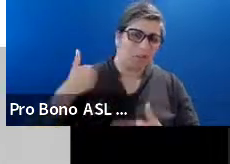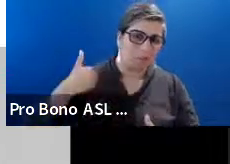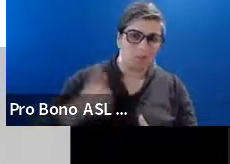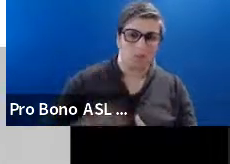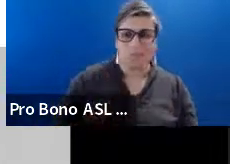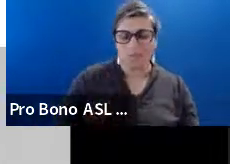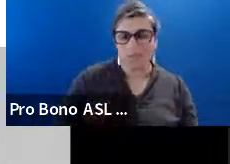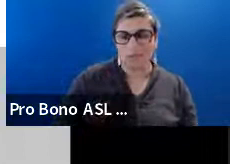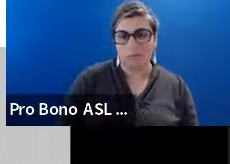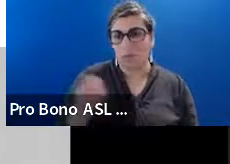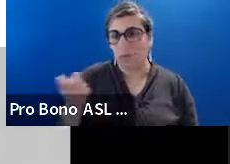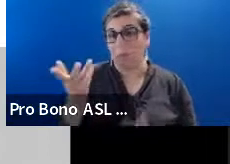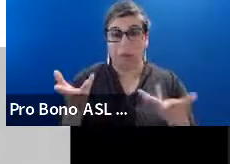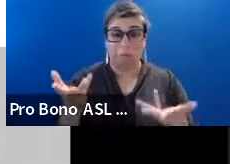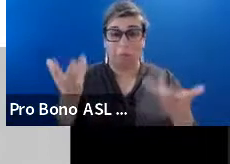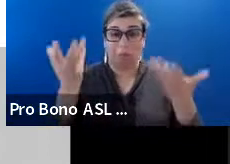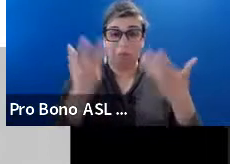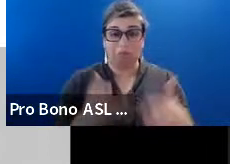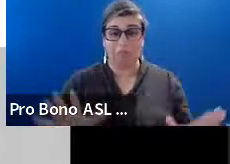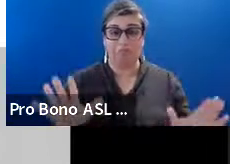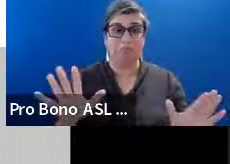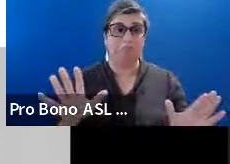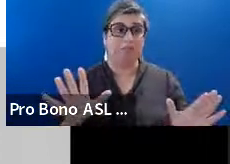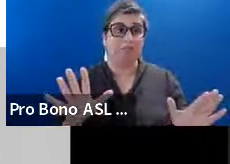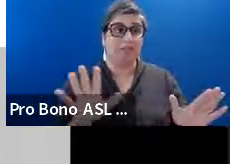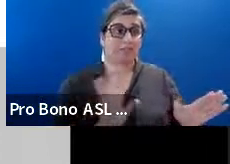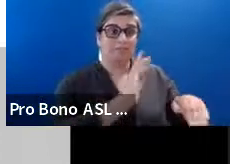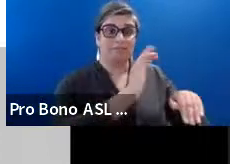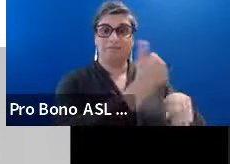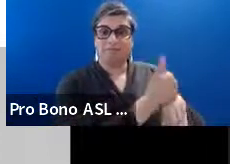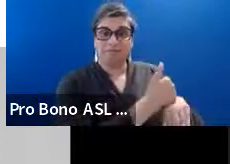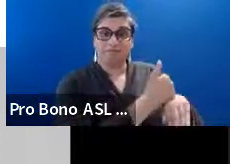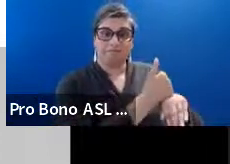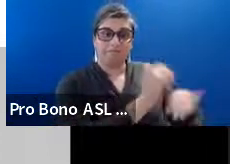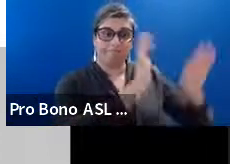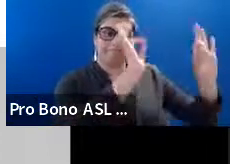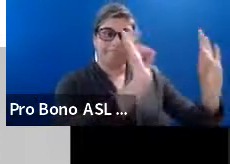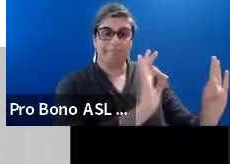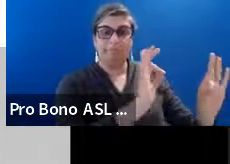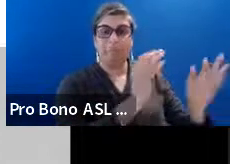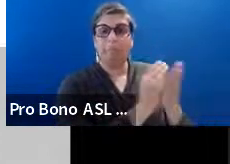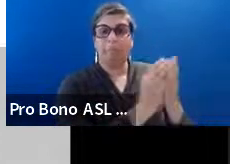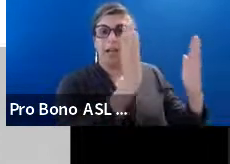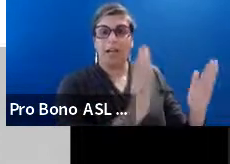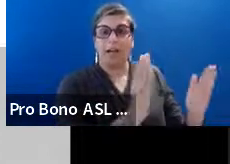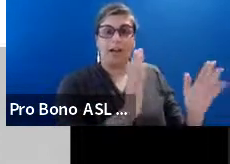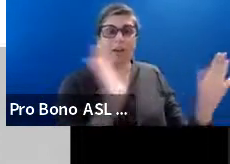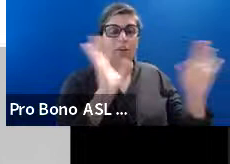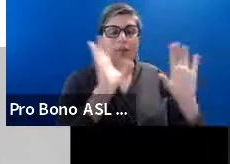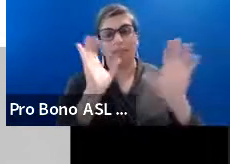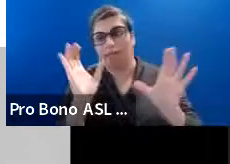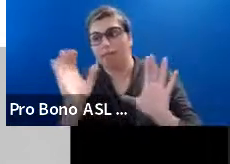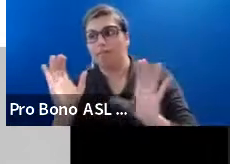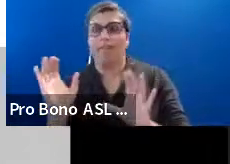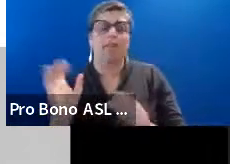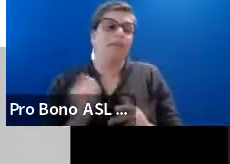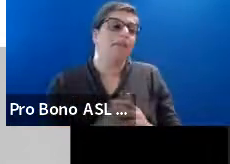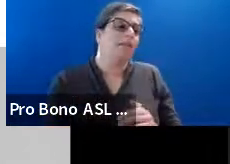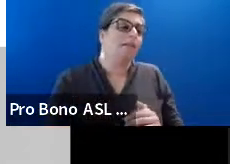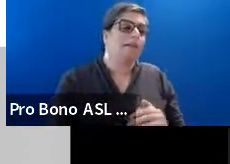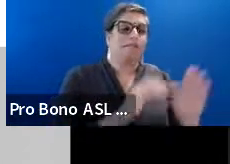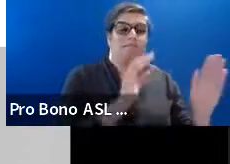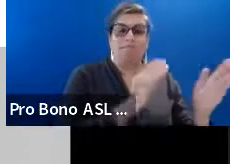You may have already had your buyer lined up. Shopped it around. Uh. Gone through one of the brokers on the site. They shop it around for you.